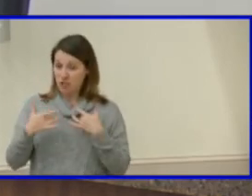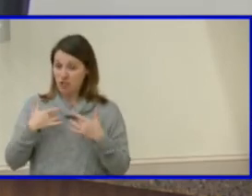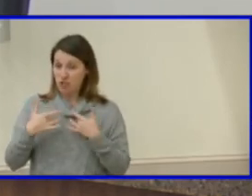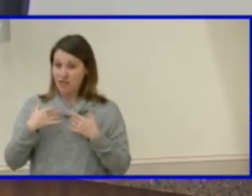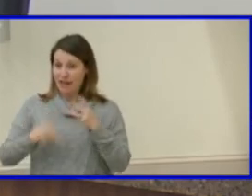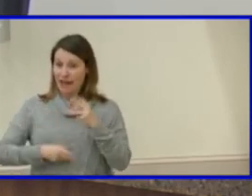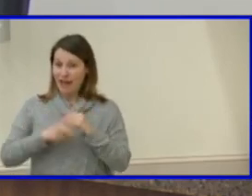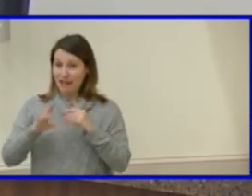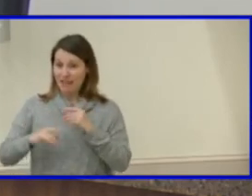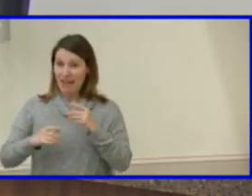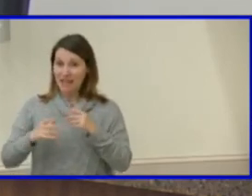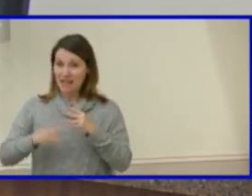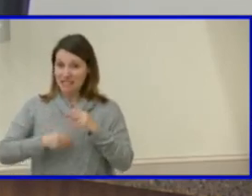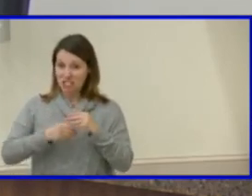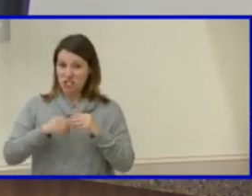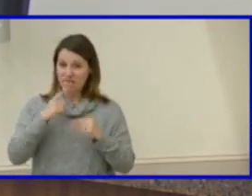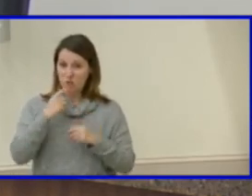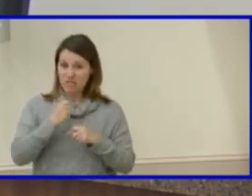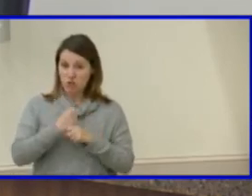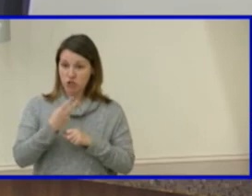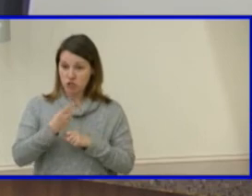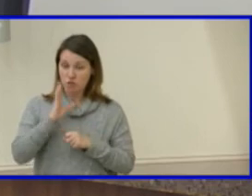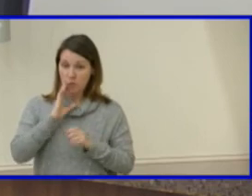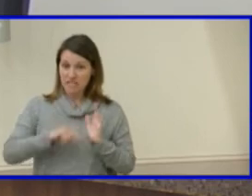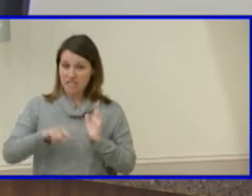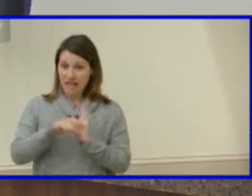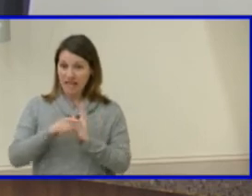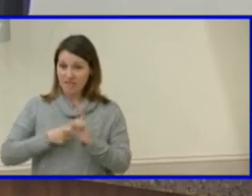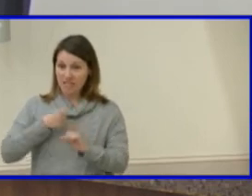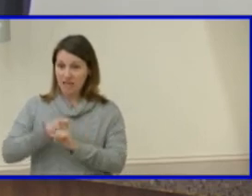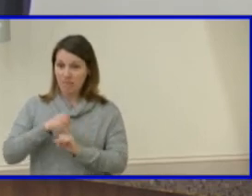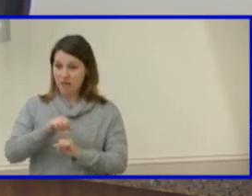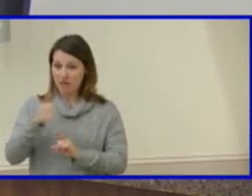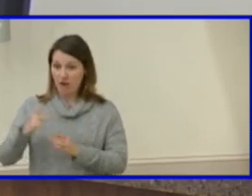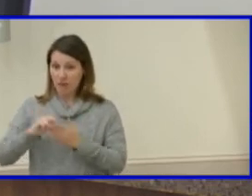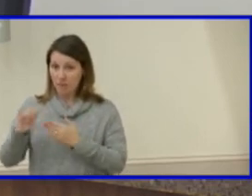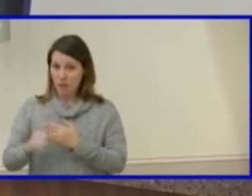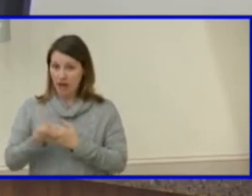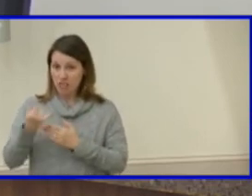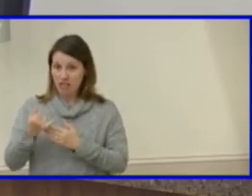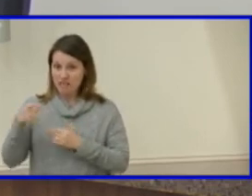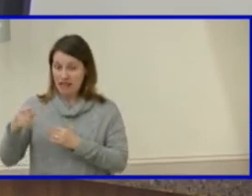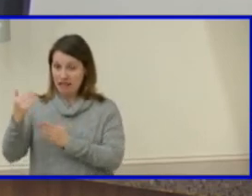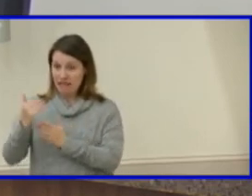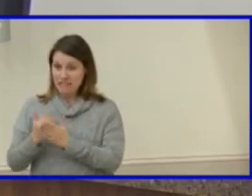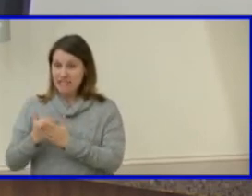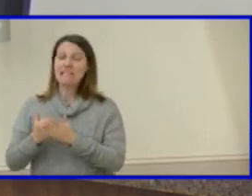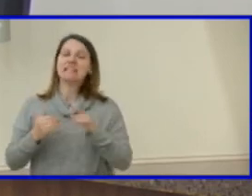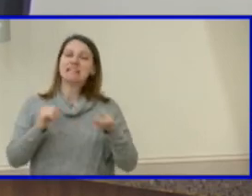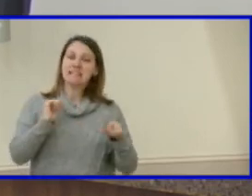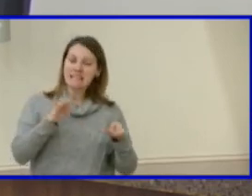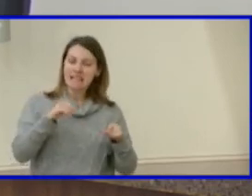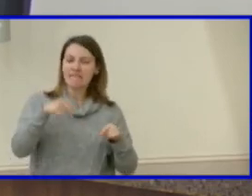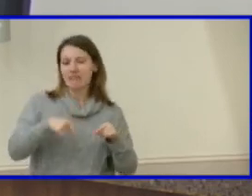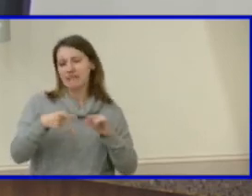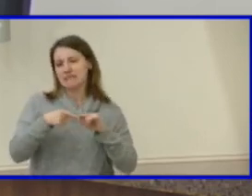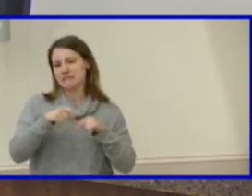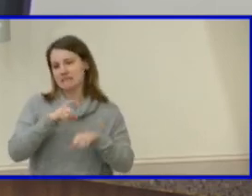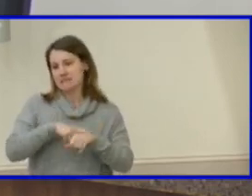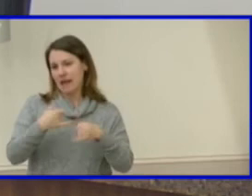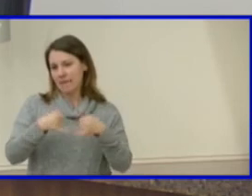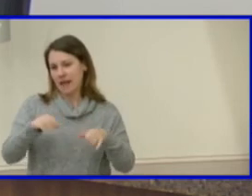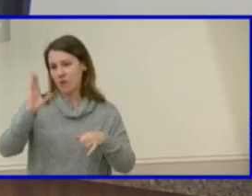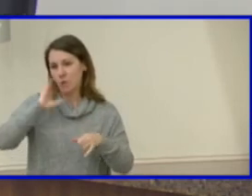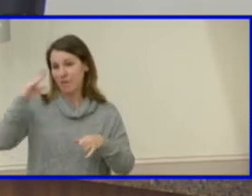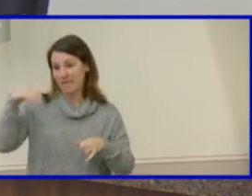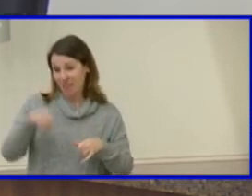to year two would in any way negatively impact the ability to complete the other projects that are listed should this timeline eventually be uh